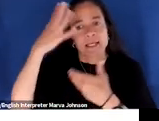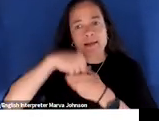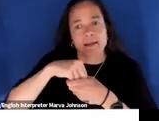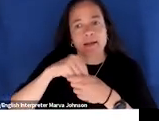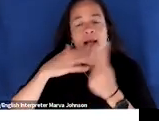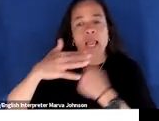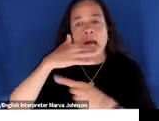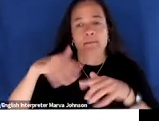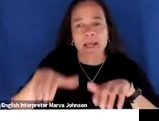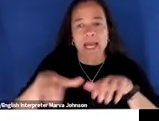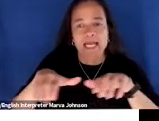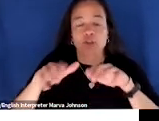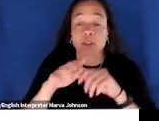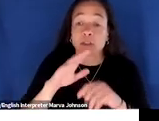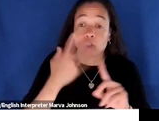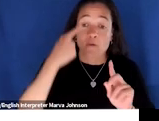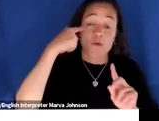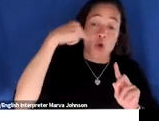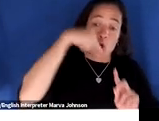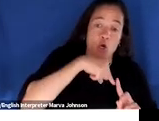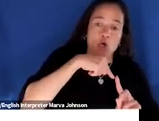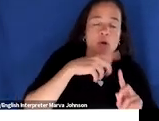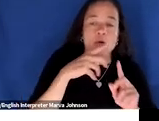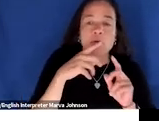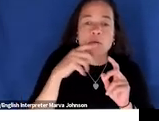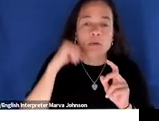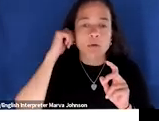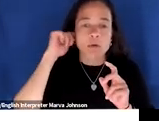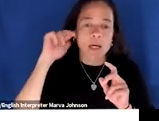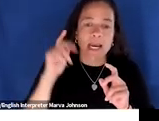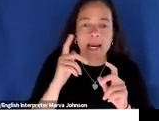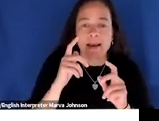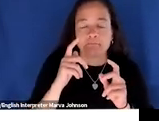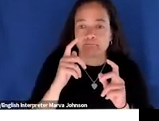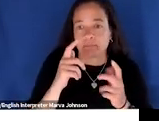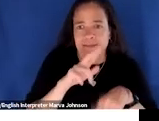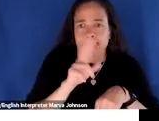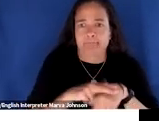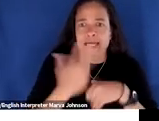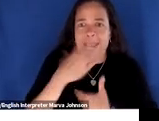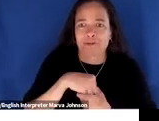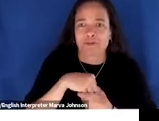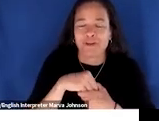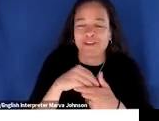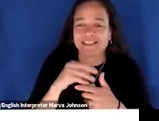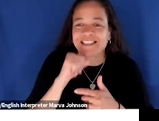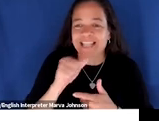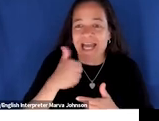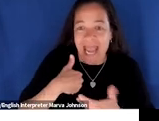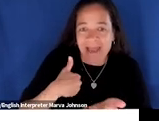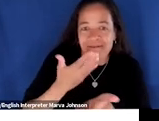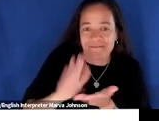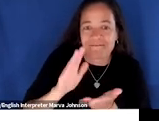supporting your thinking about those topics means not having plastic bottles um